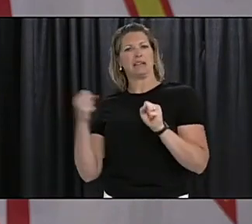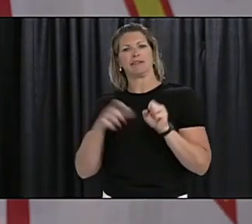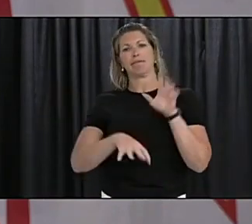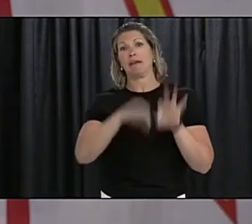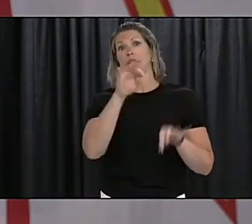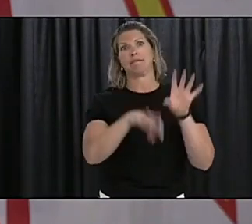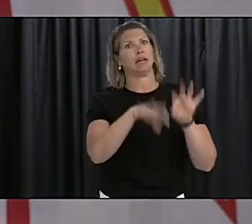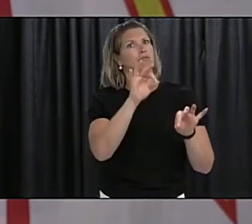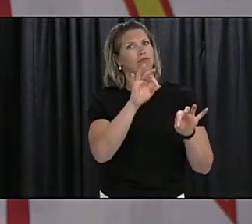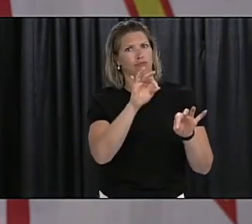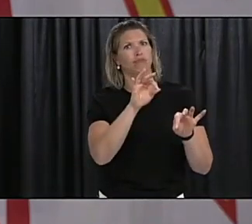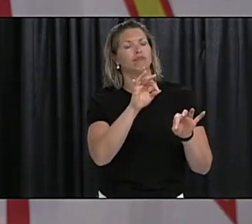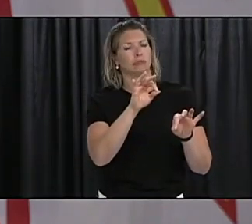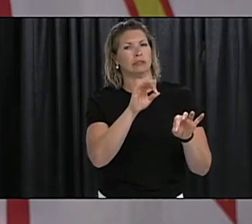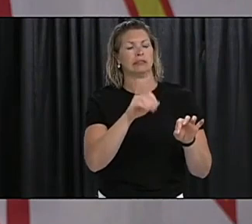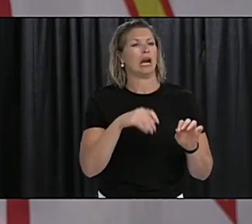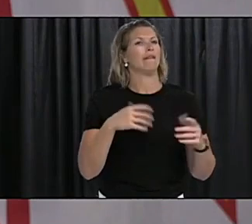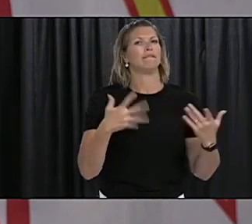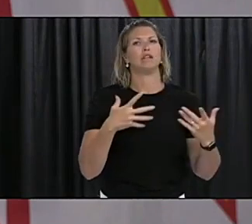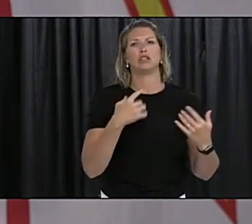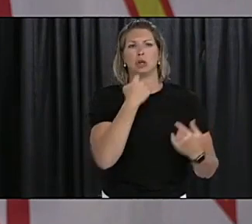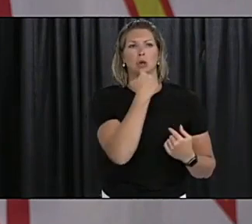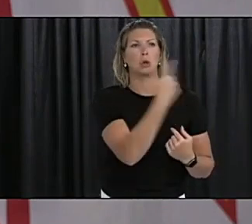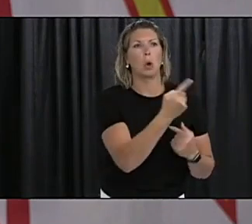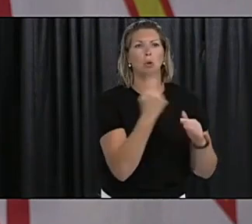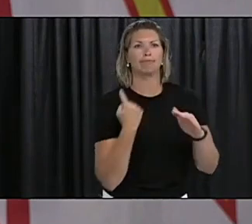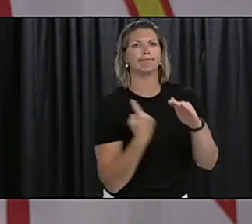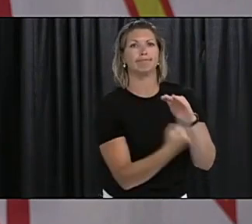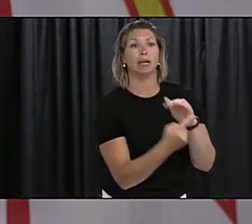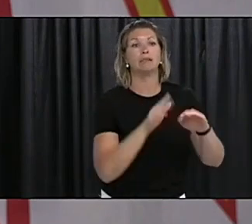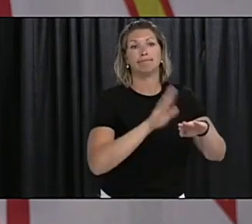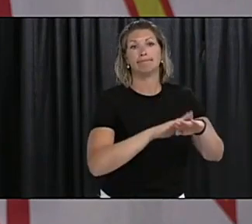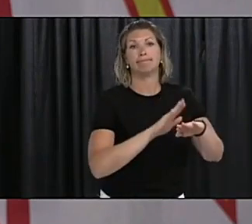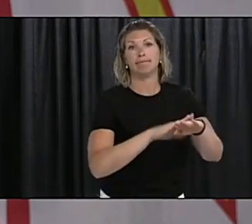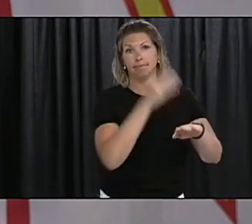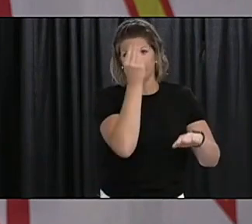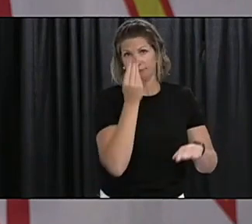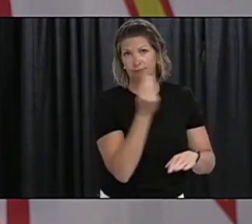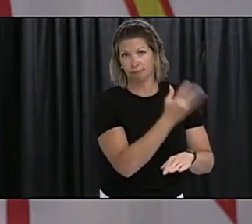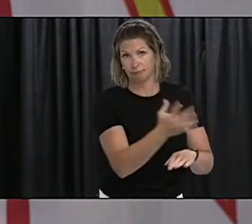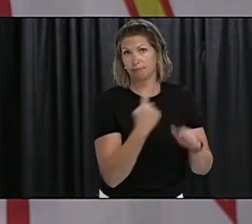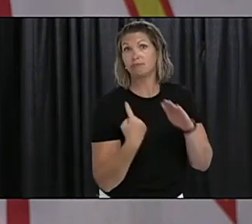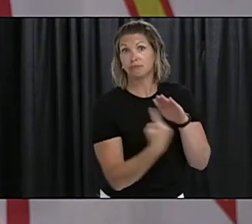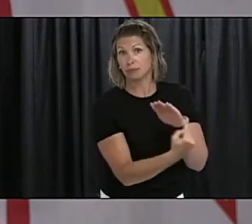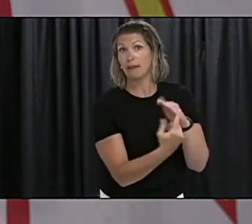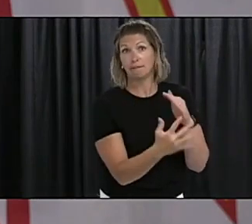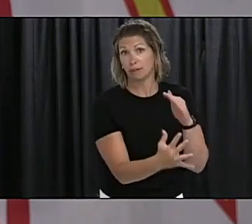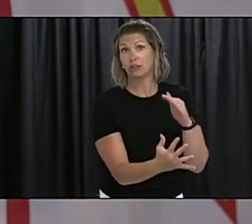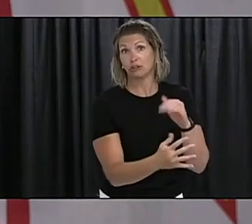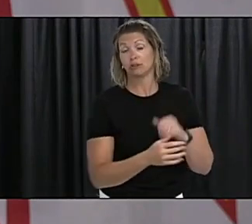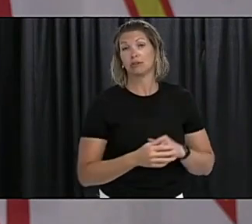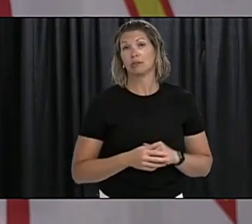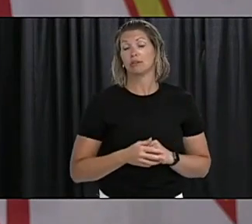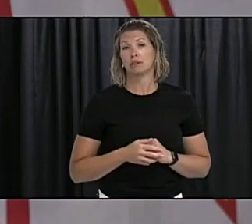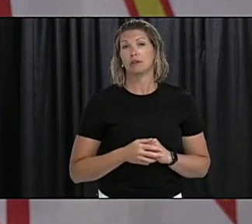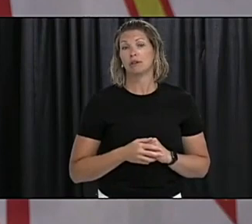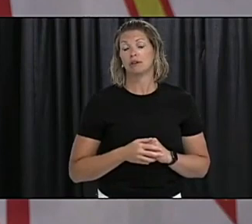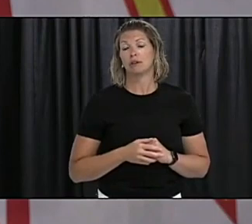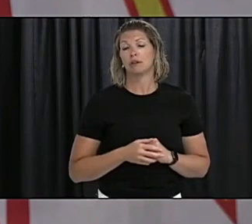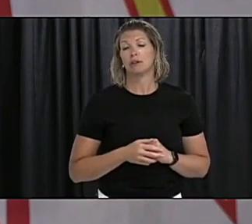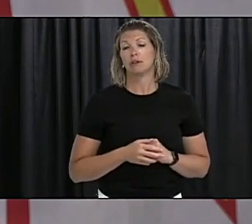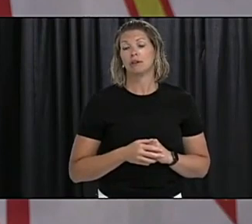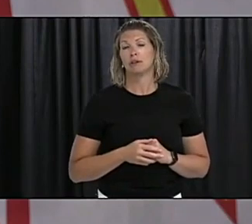identified as a close contact has been notified and advised to quarantine if at